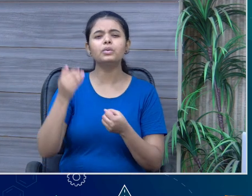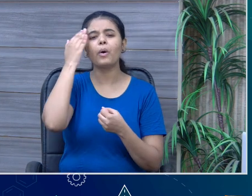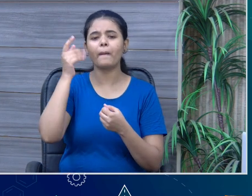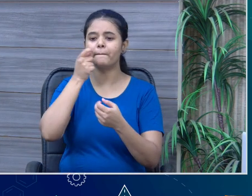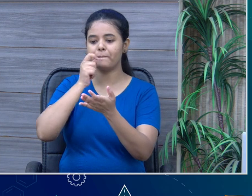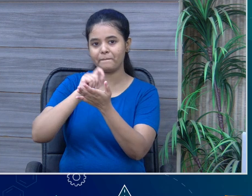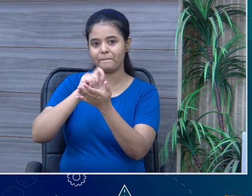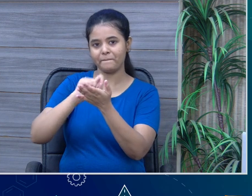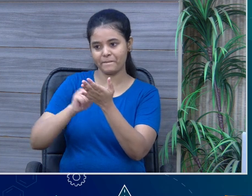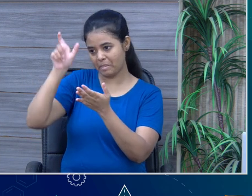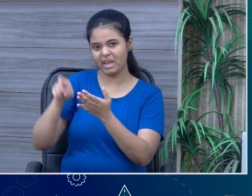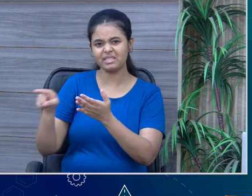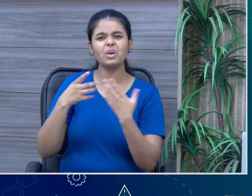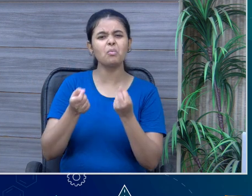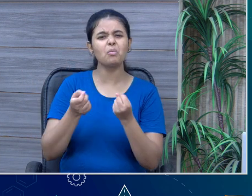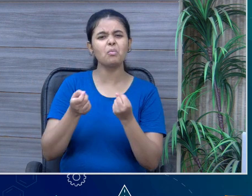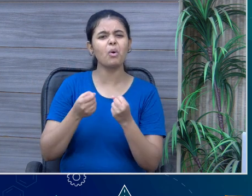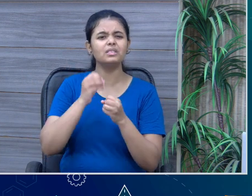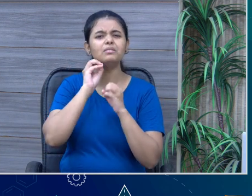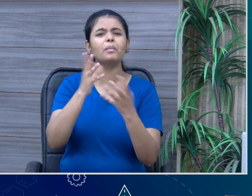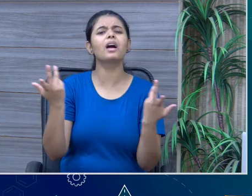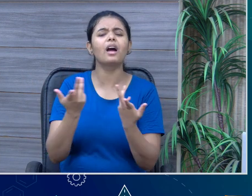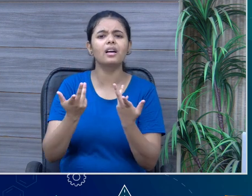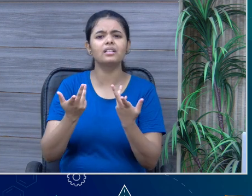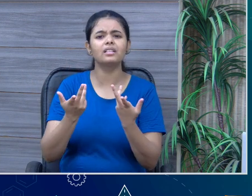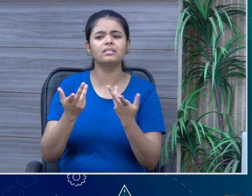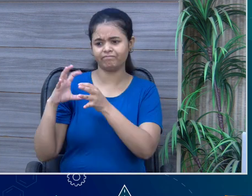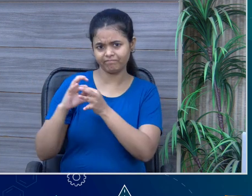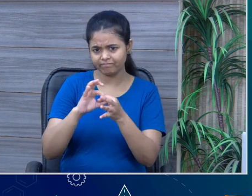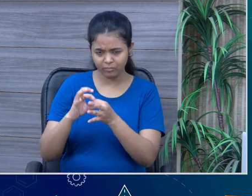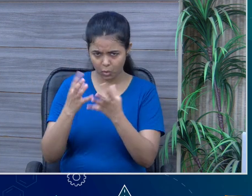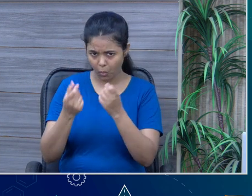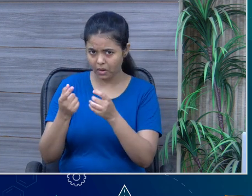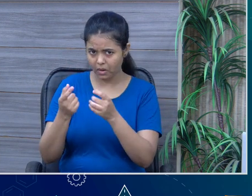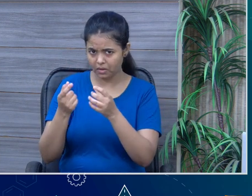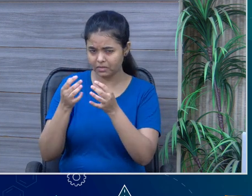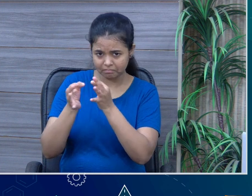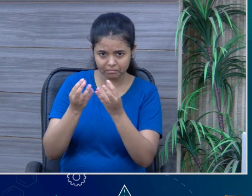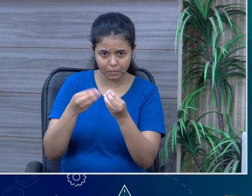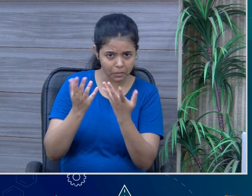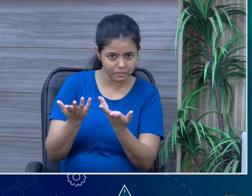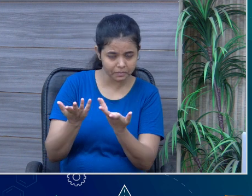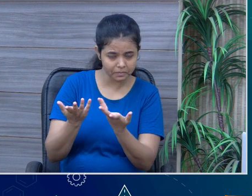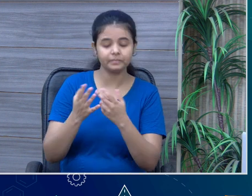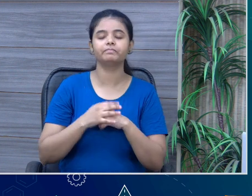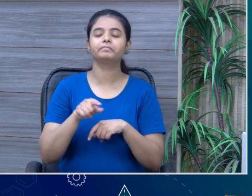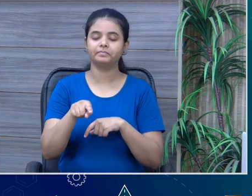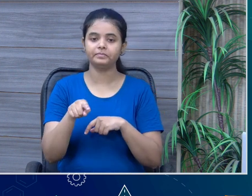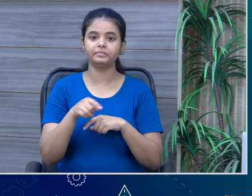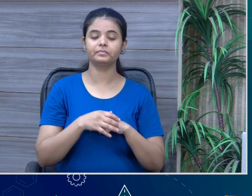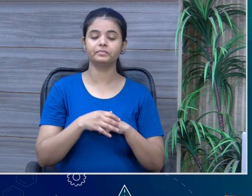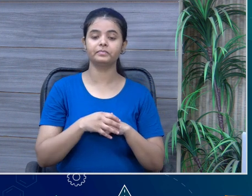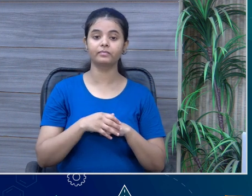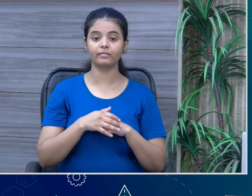say here with this relationship? Is there anything you would like to highlight about? As